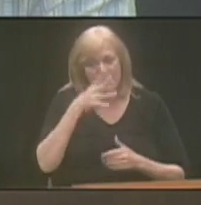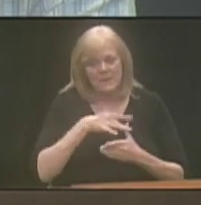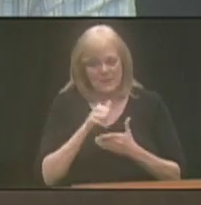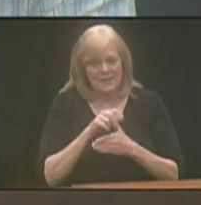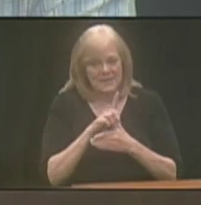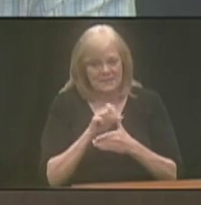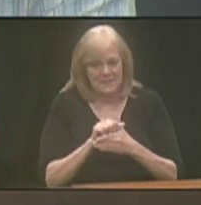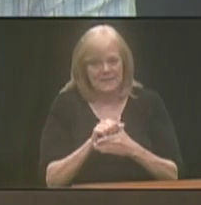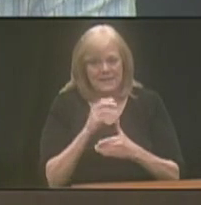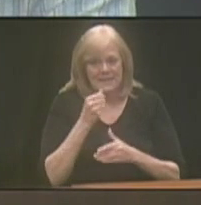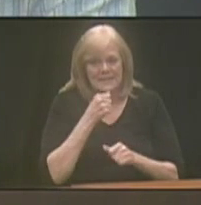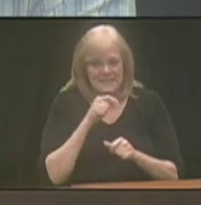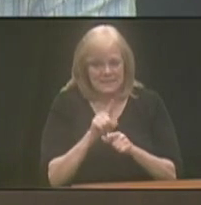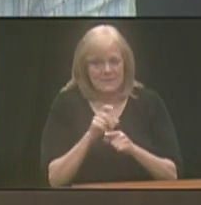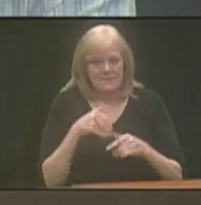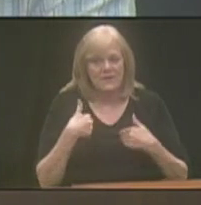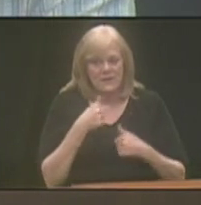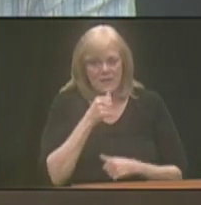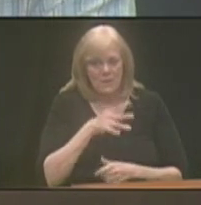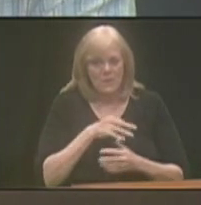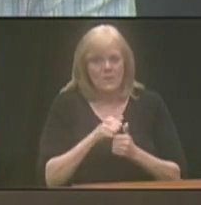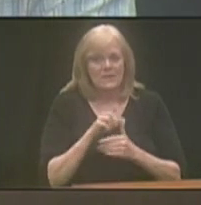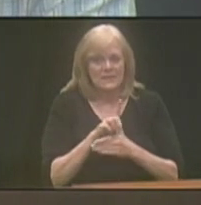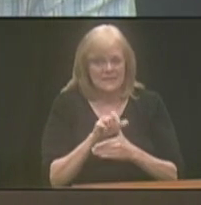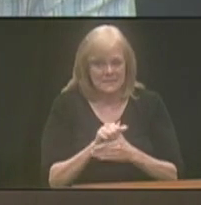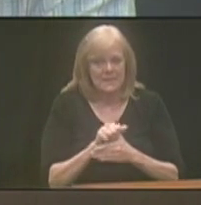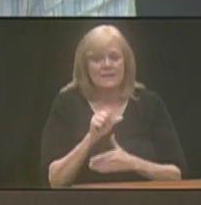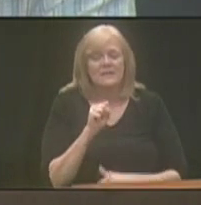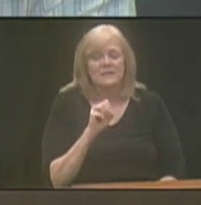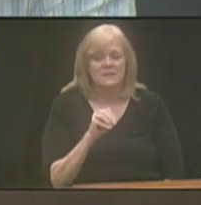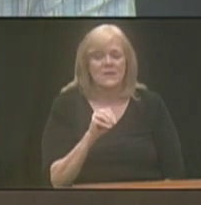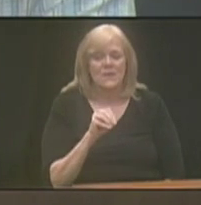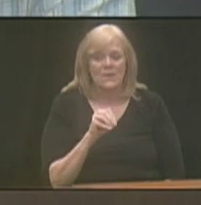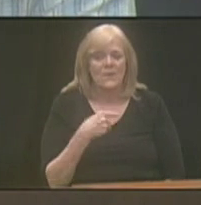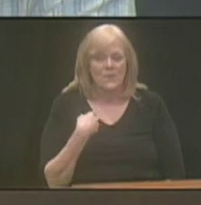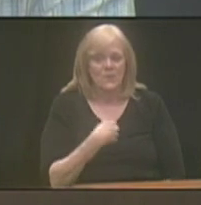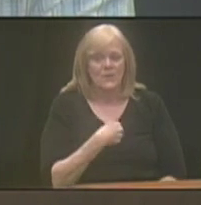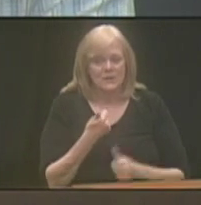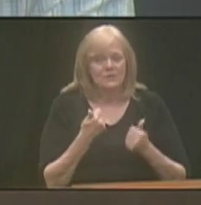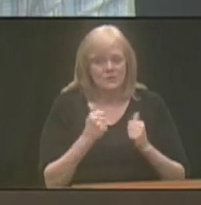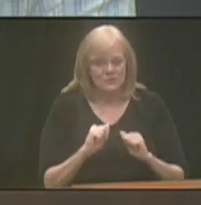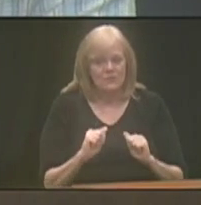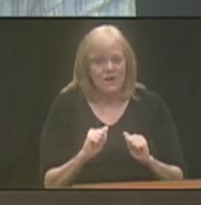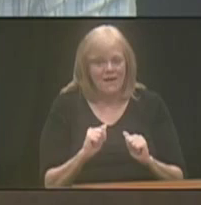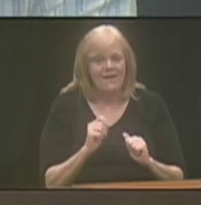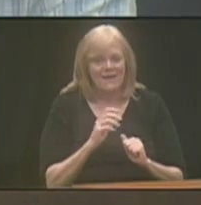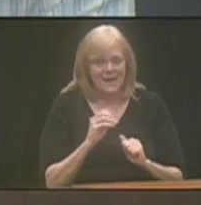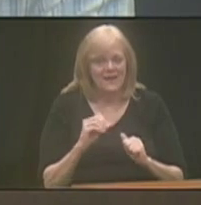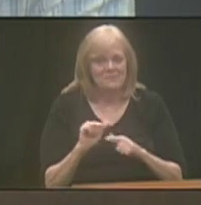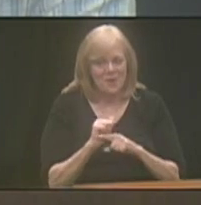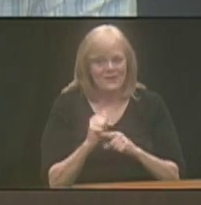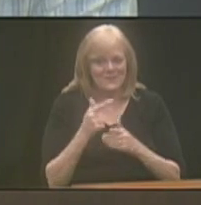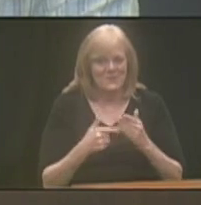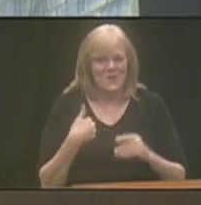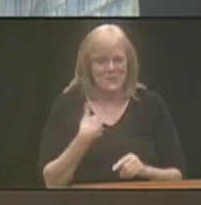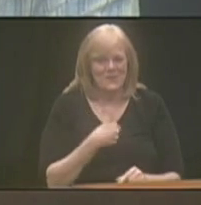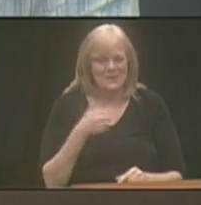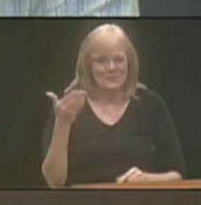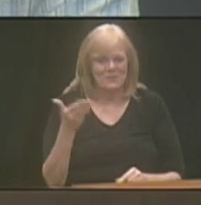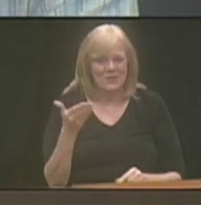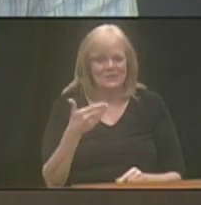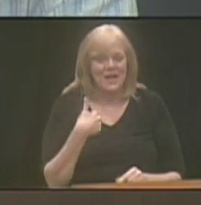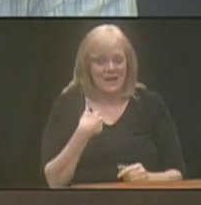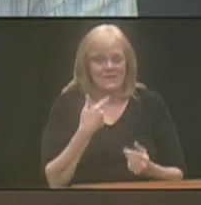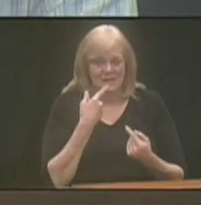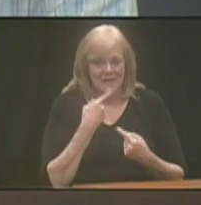a disability and a sibling of the young woman with a disability. So we try and practice what we preach. I